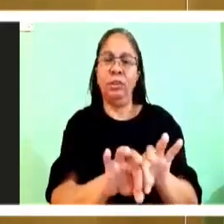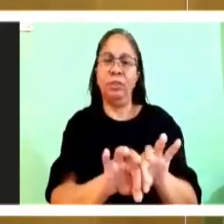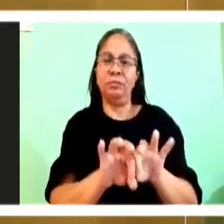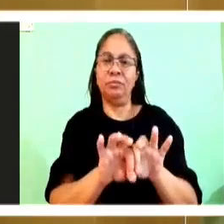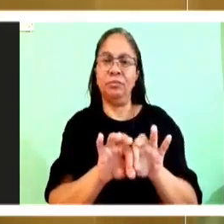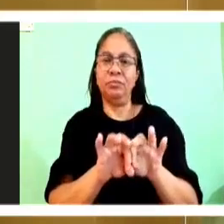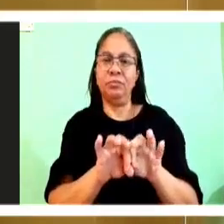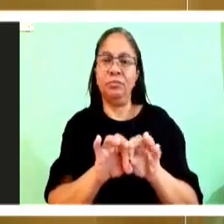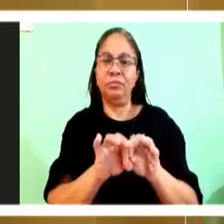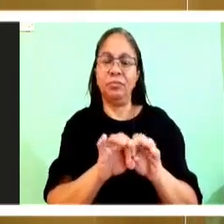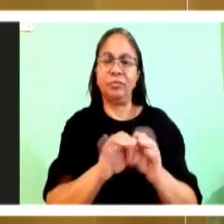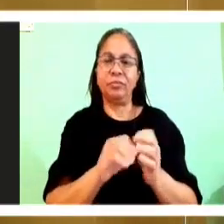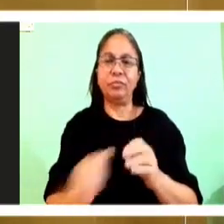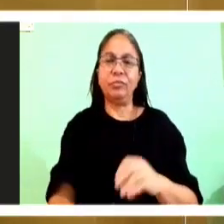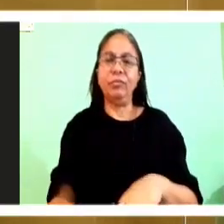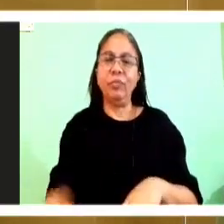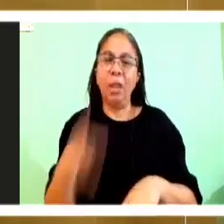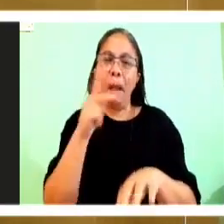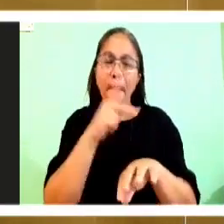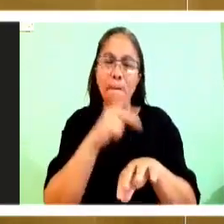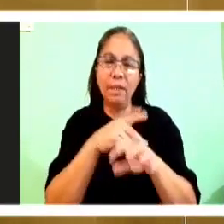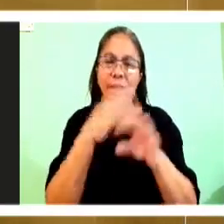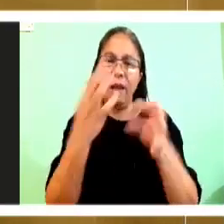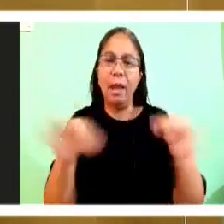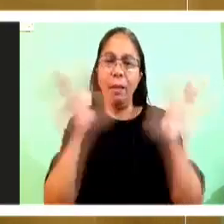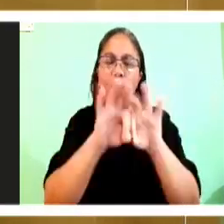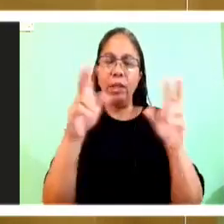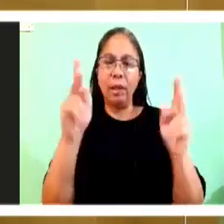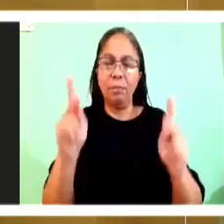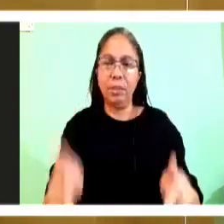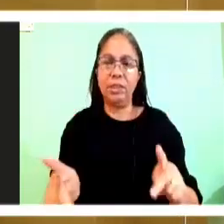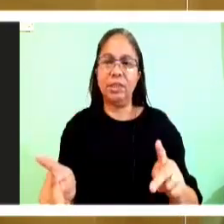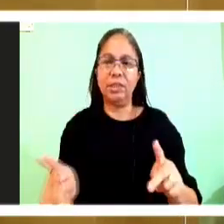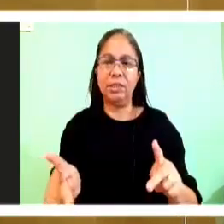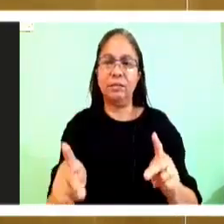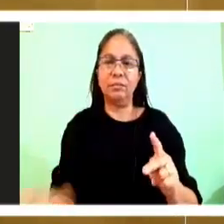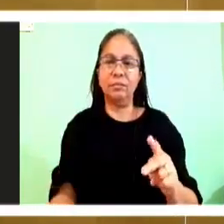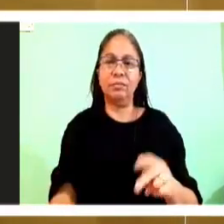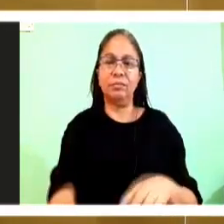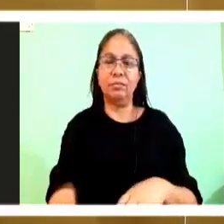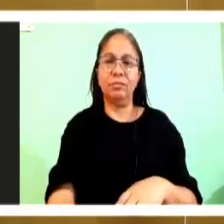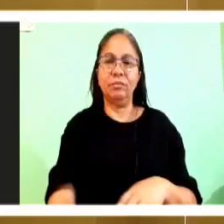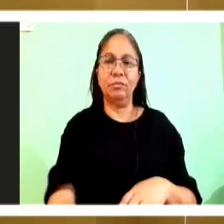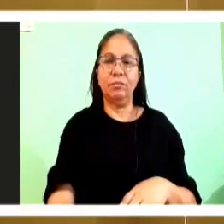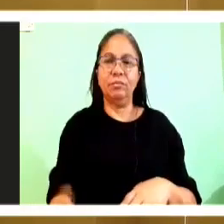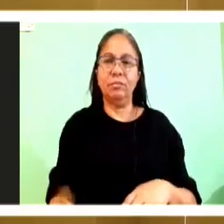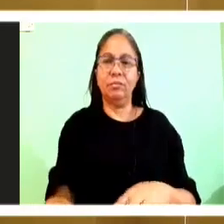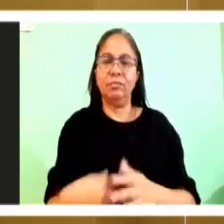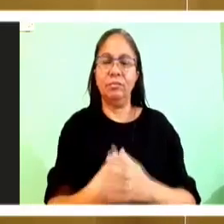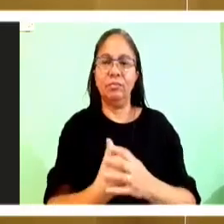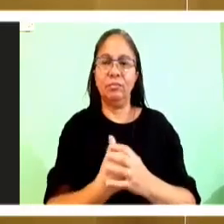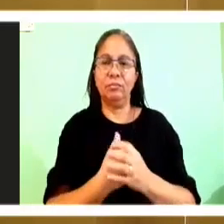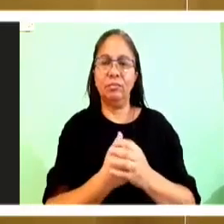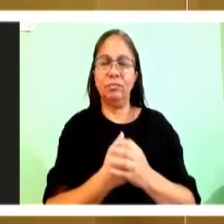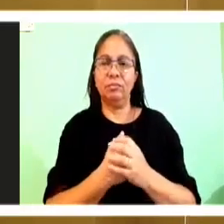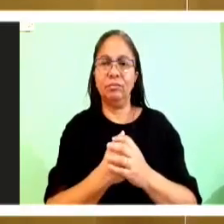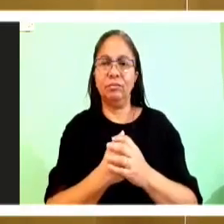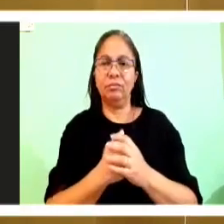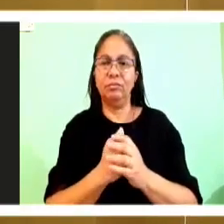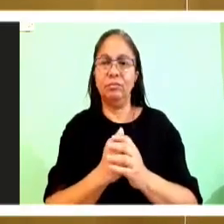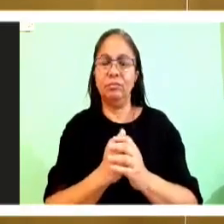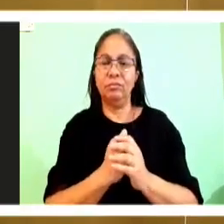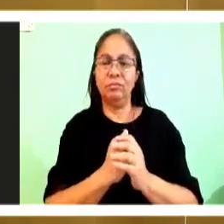of Peter. Bark being an ancient word for boat. The bark of Peter being the source of teaching of